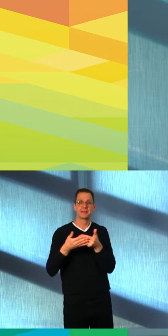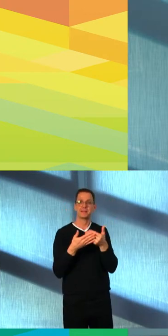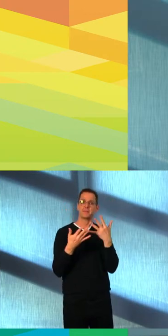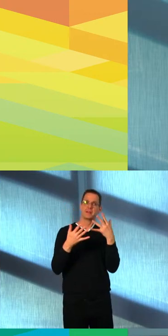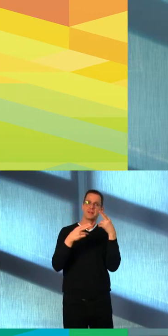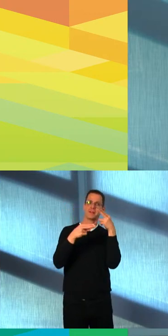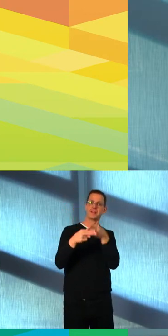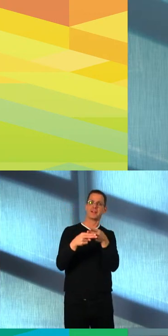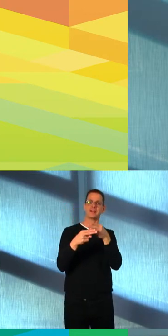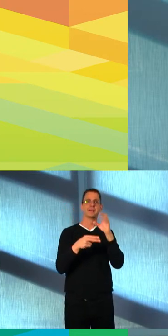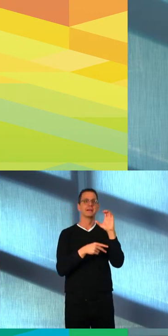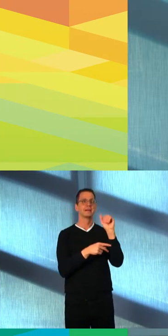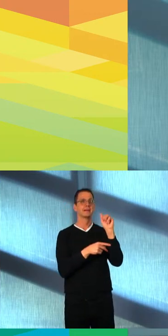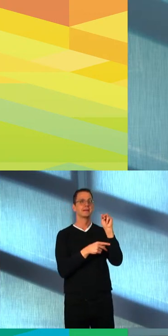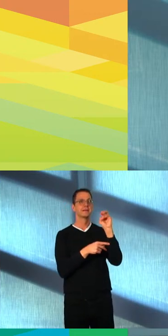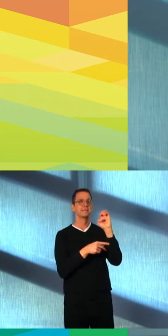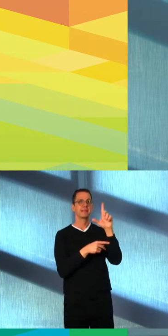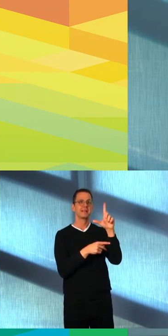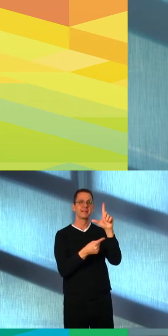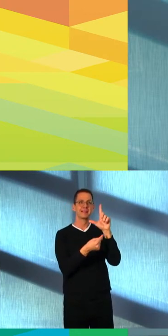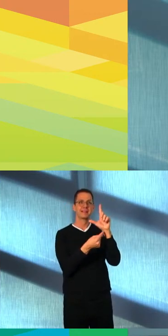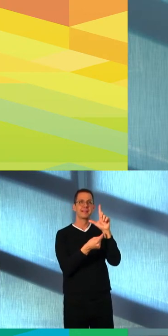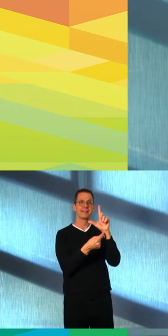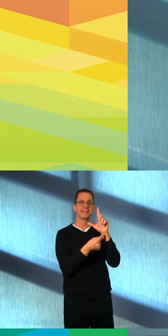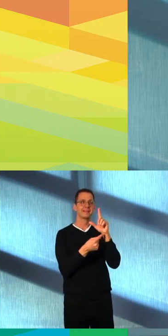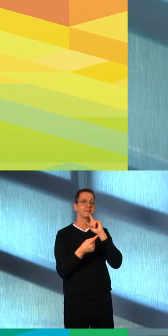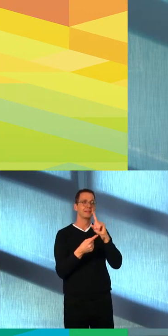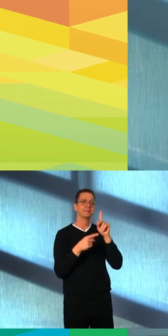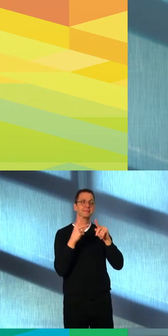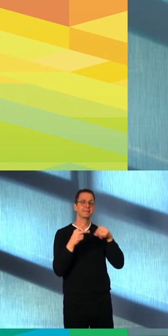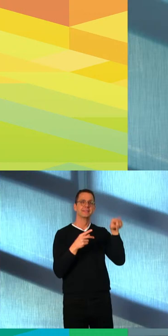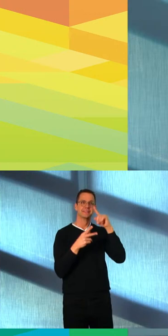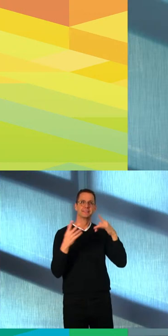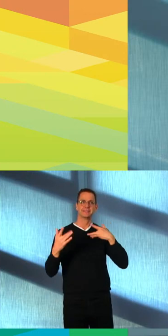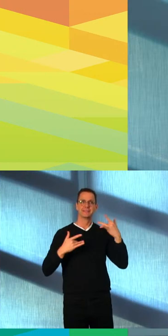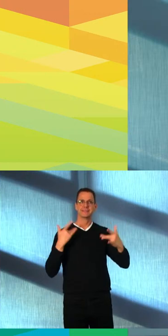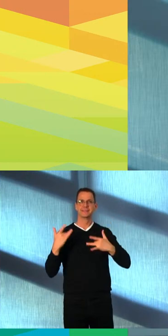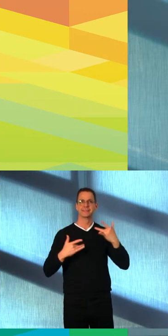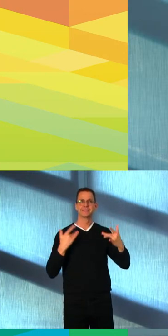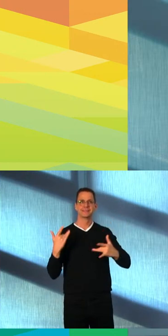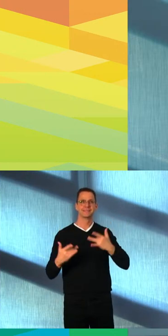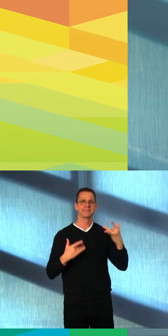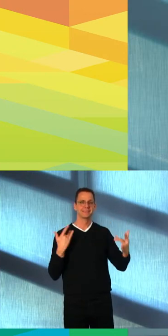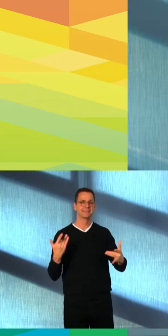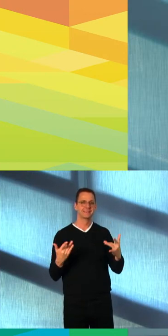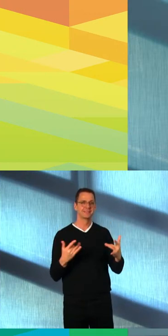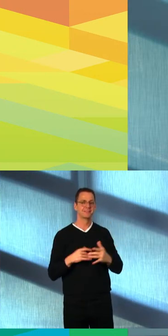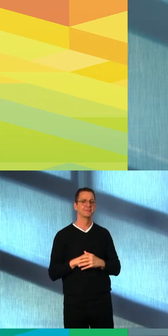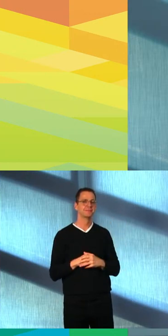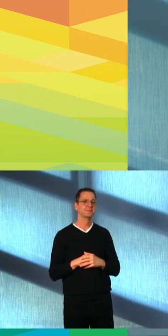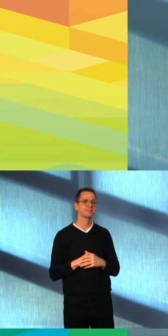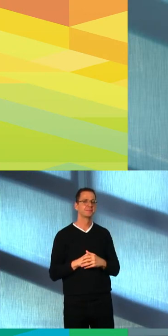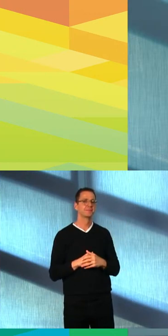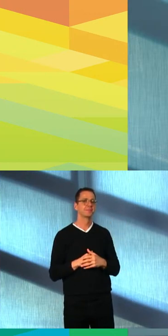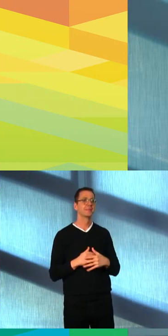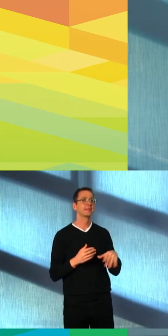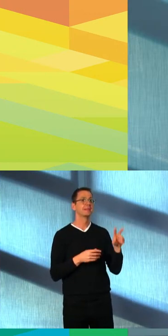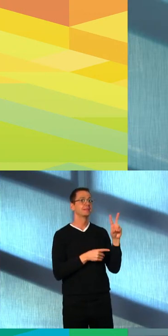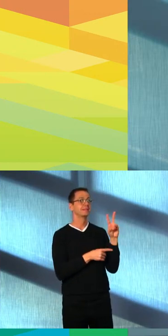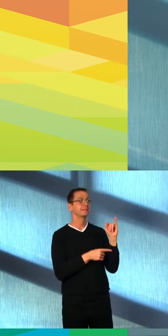coming weeks. We had reintroduced limited indoor activities as circumstances allowed, and they were very popular.